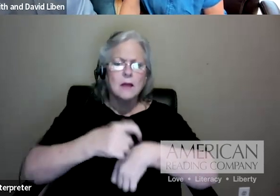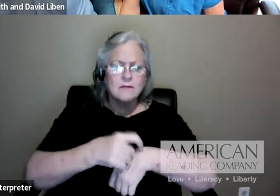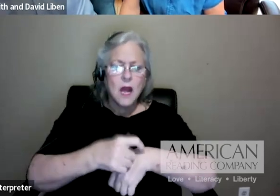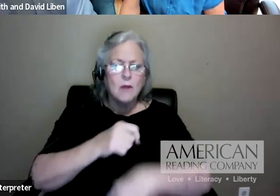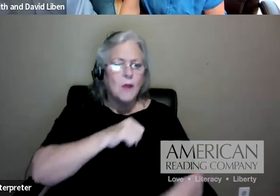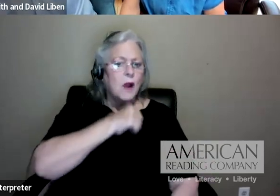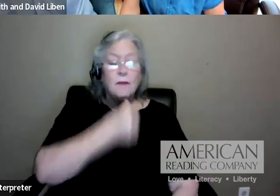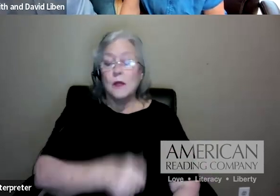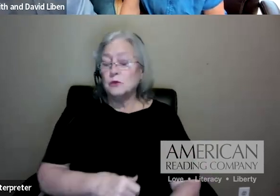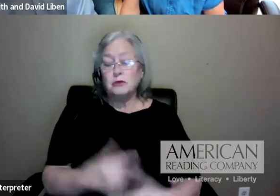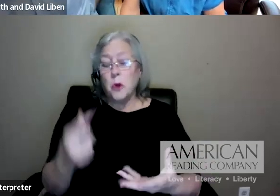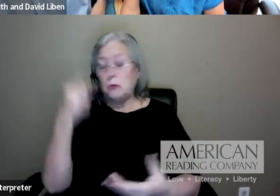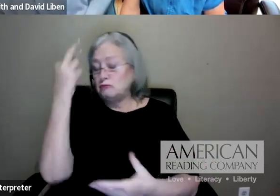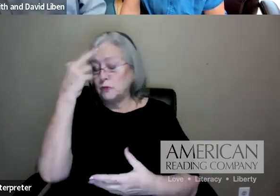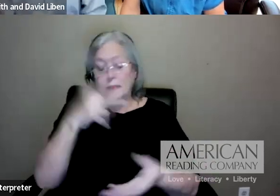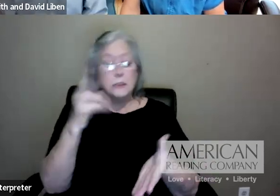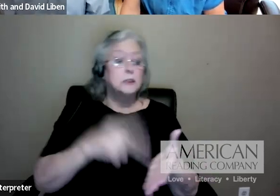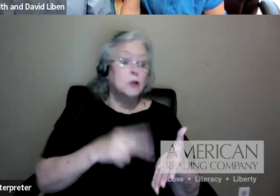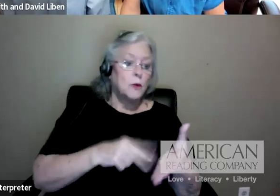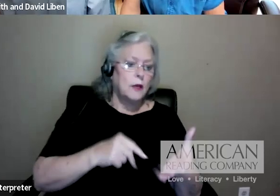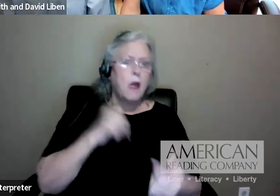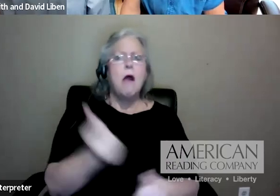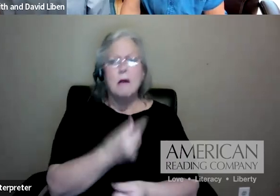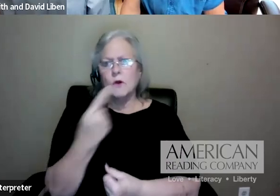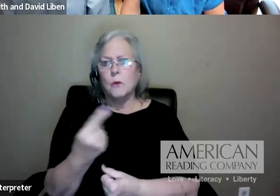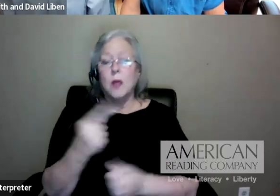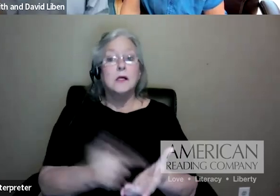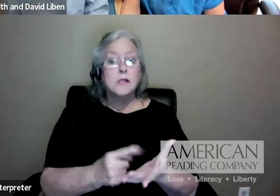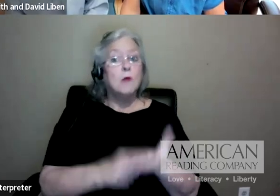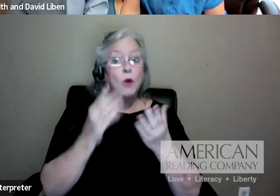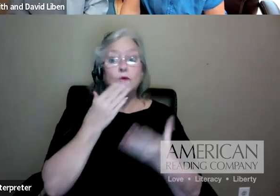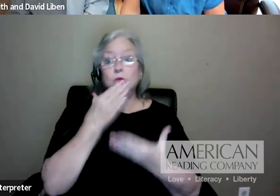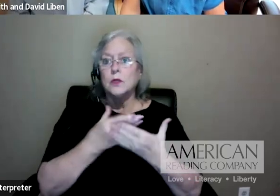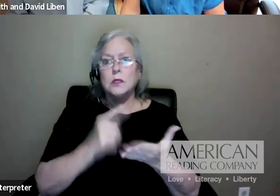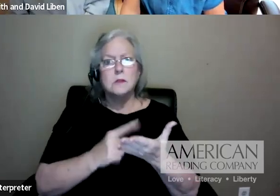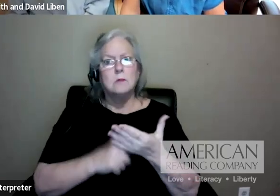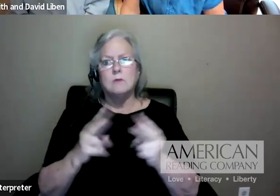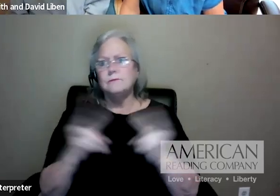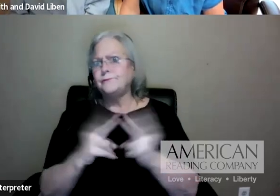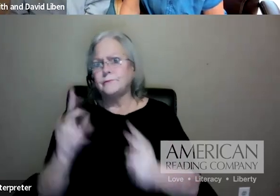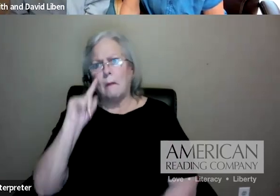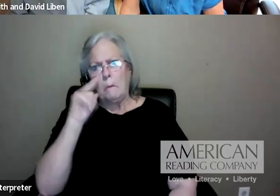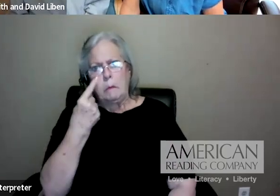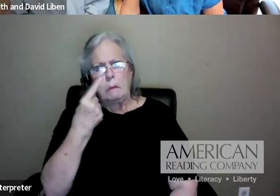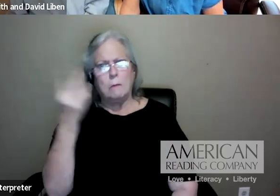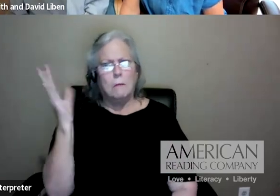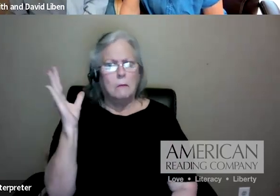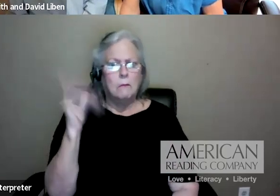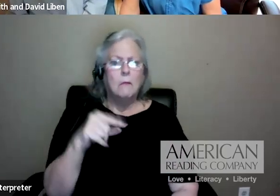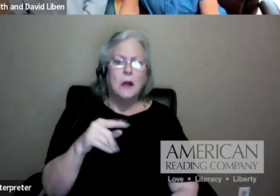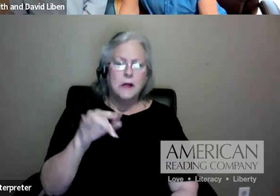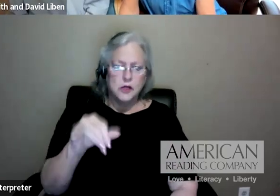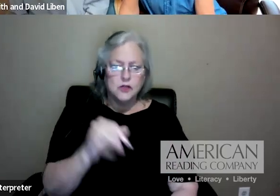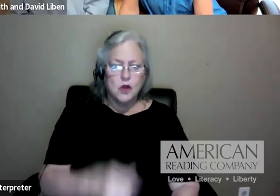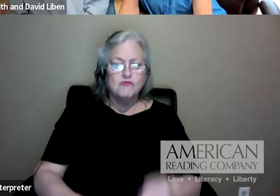frankly, are very effective, but freaking boring. So just take the review of all these studies, and that will give